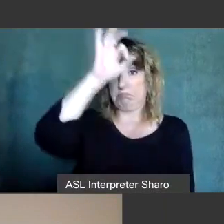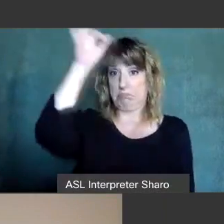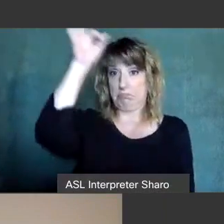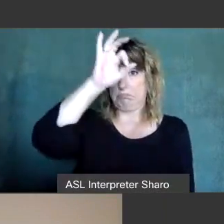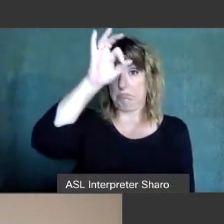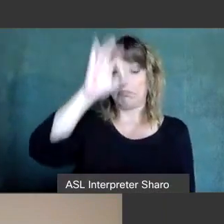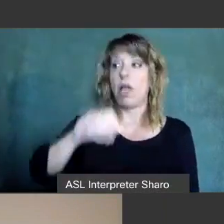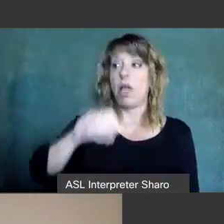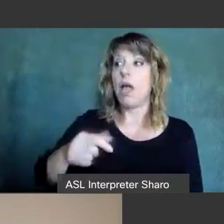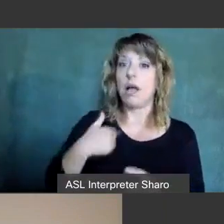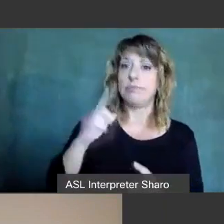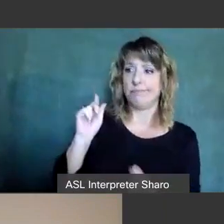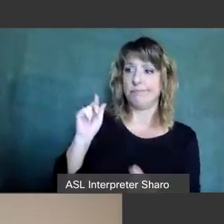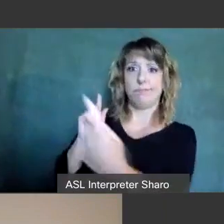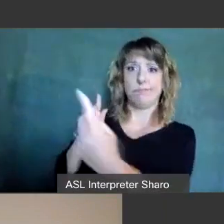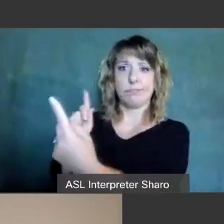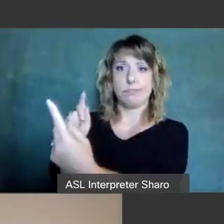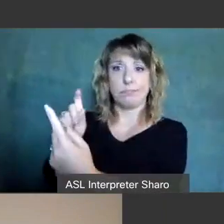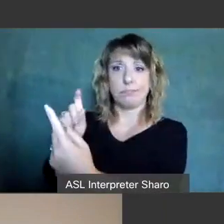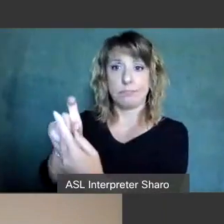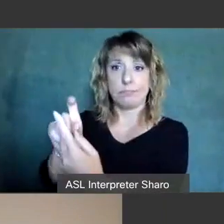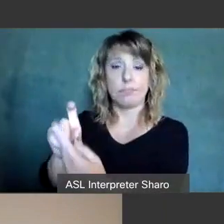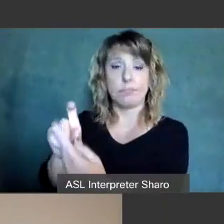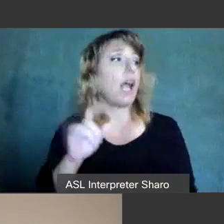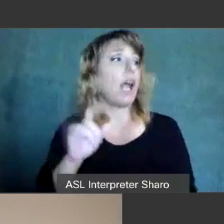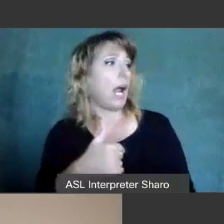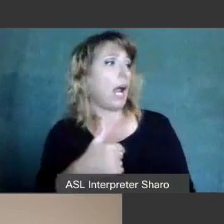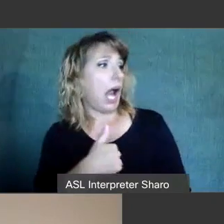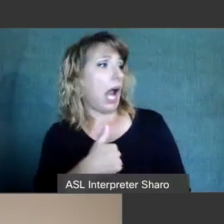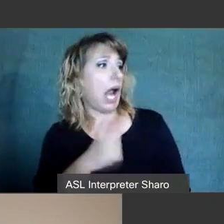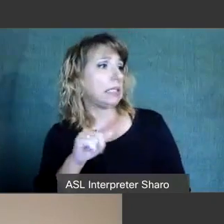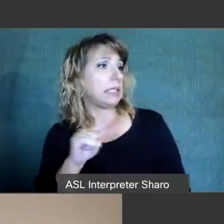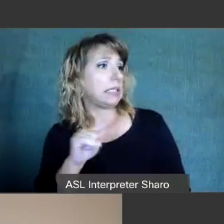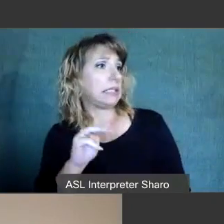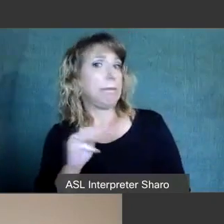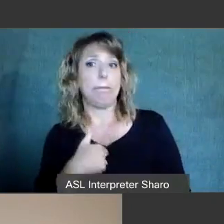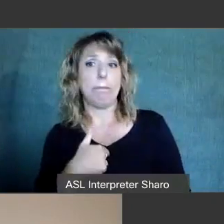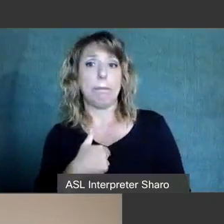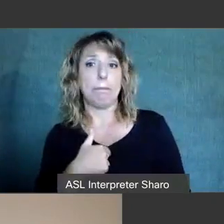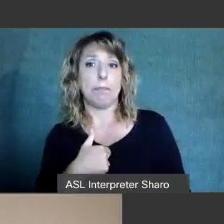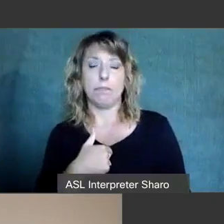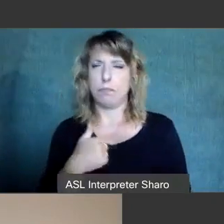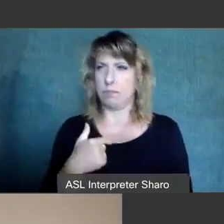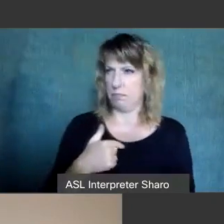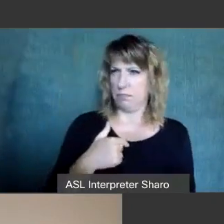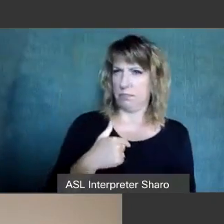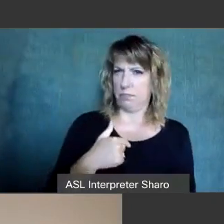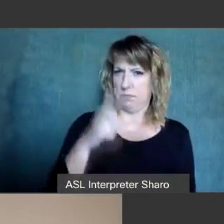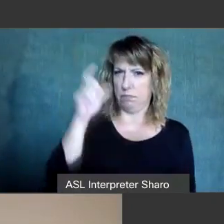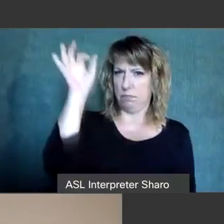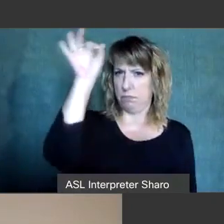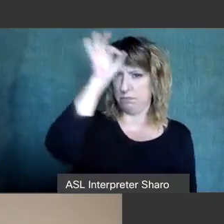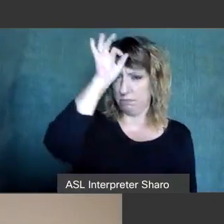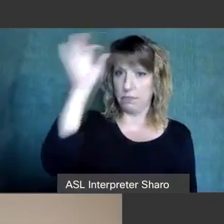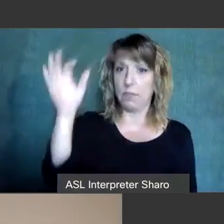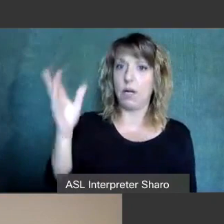and asked him what he was doing and in fact the young man did tell him I'm stimming and the officer had no clue what that meant. He then asked